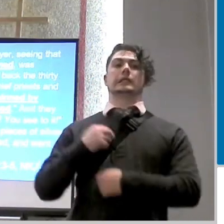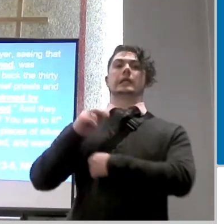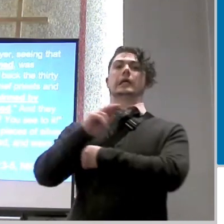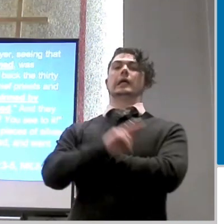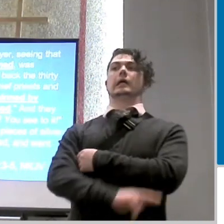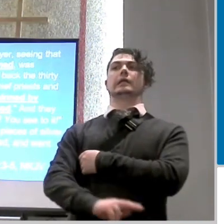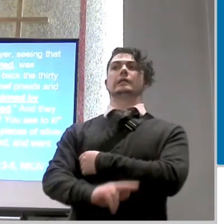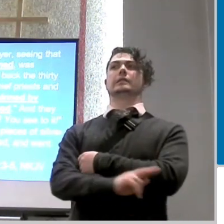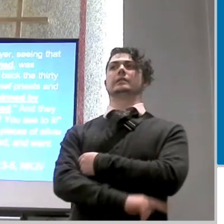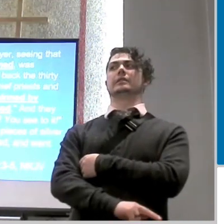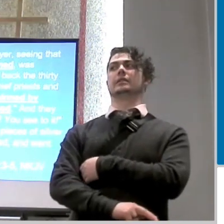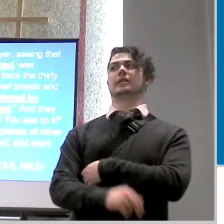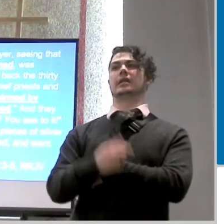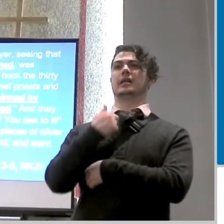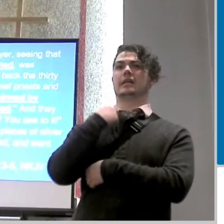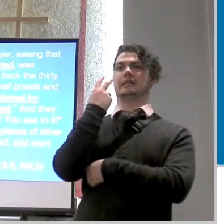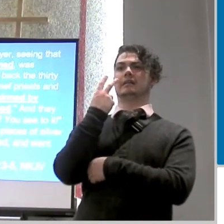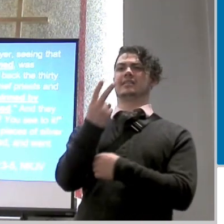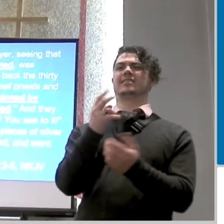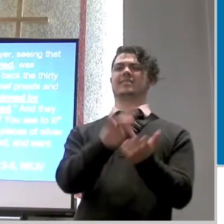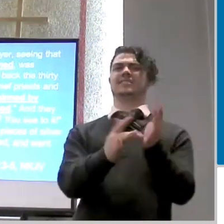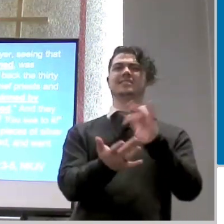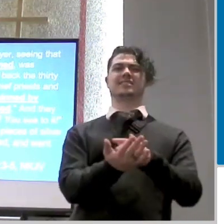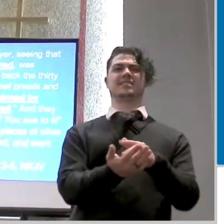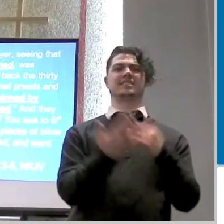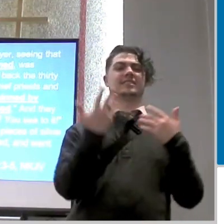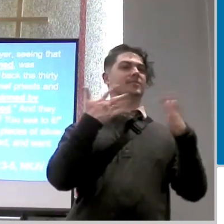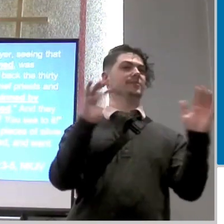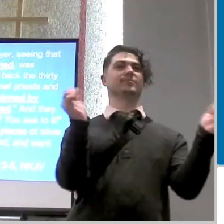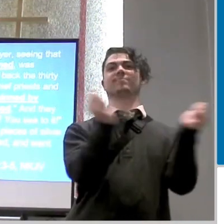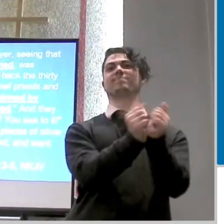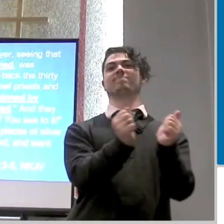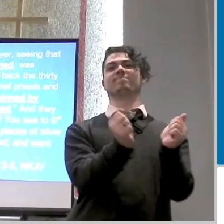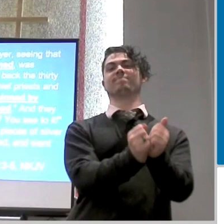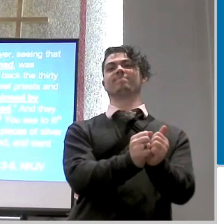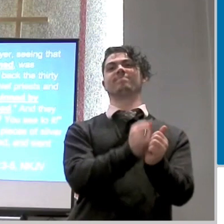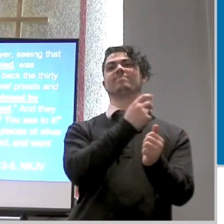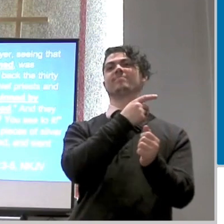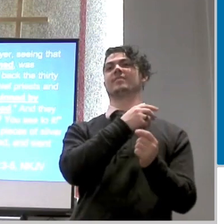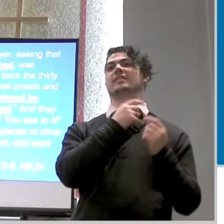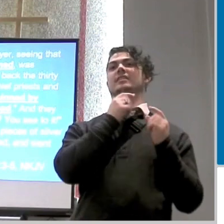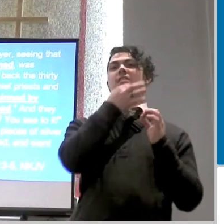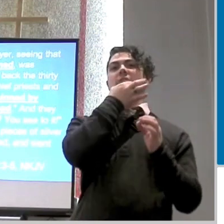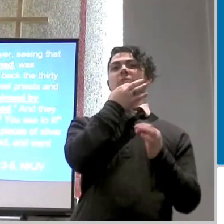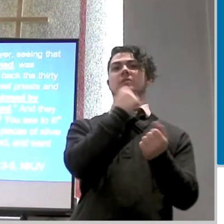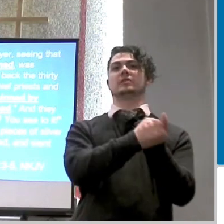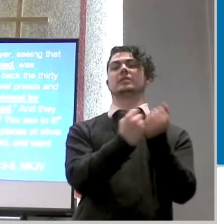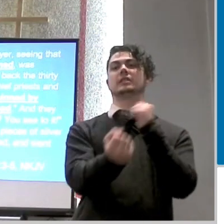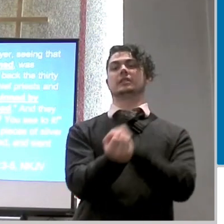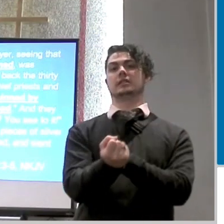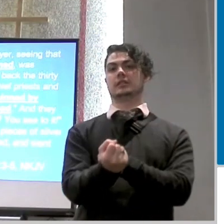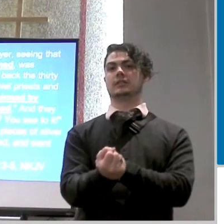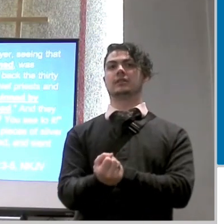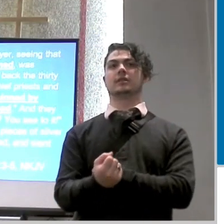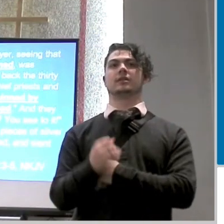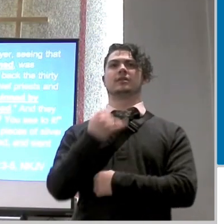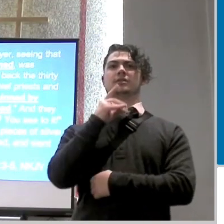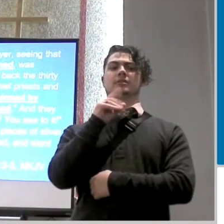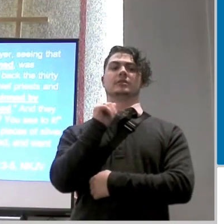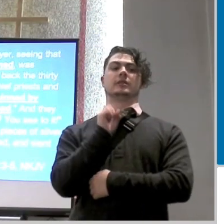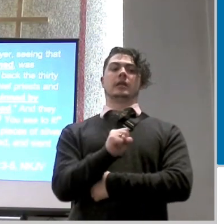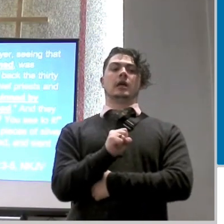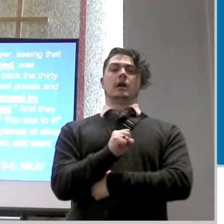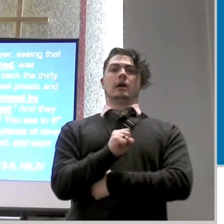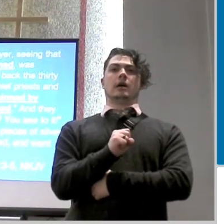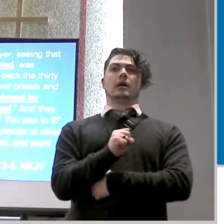now he's looking at jesus they have already arrested him they're leading him um to the chief priest and eventually um to